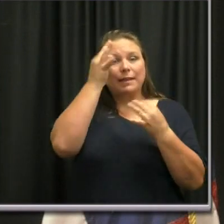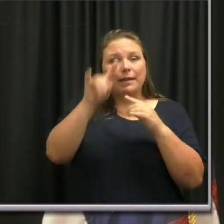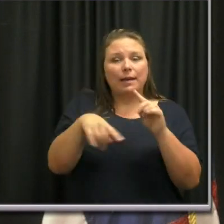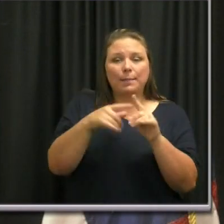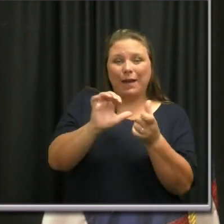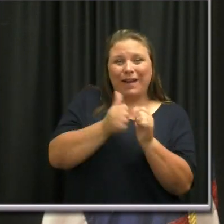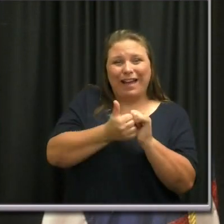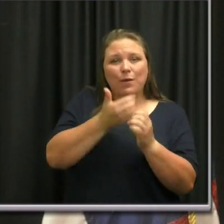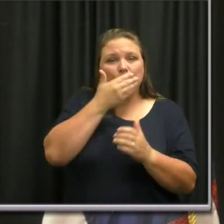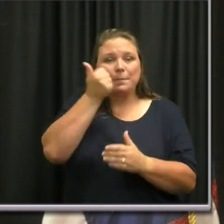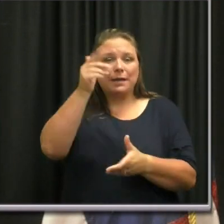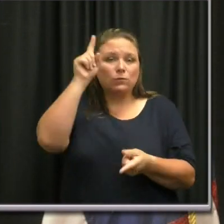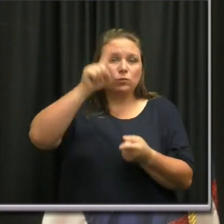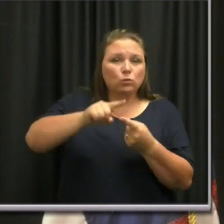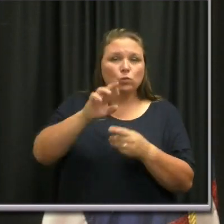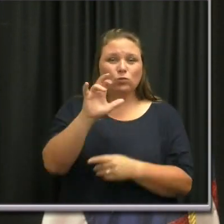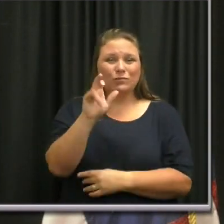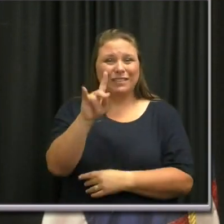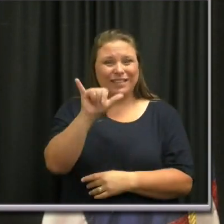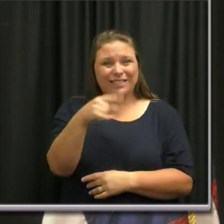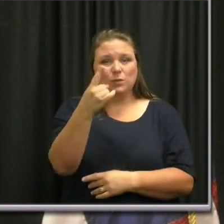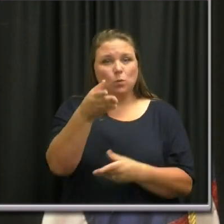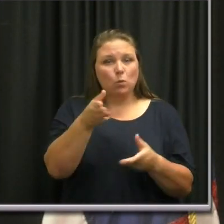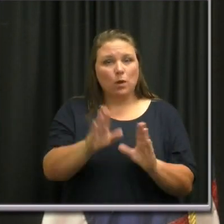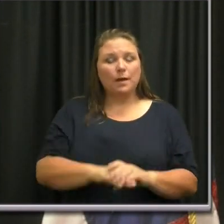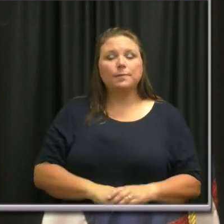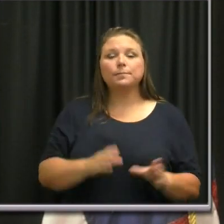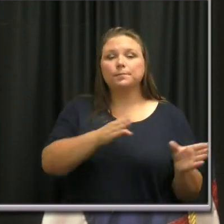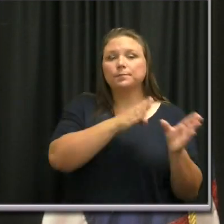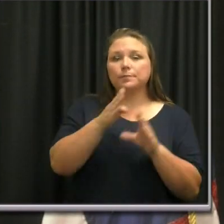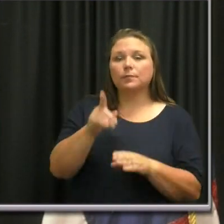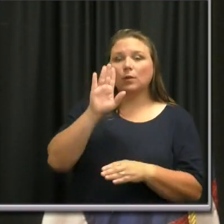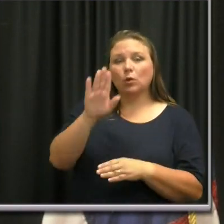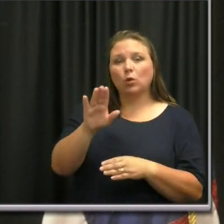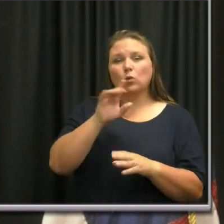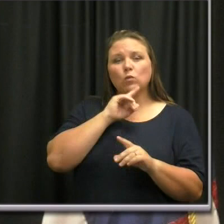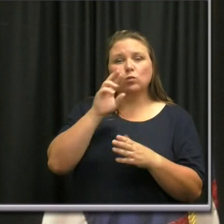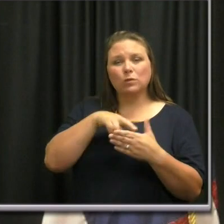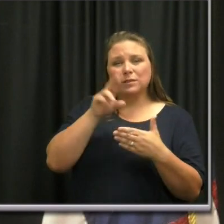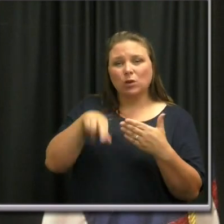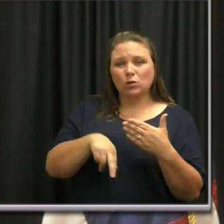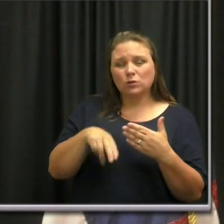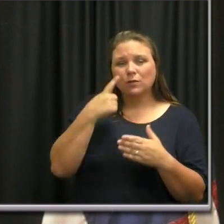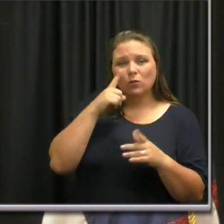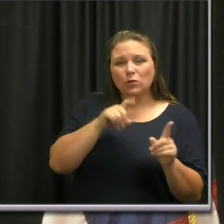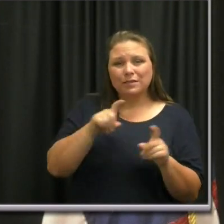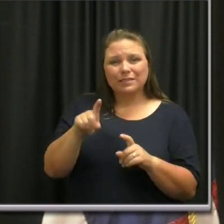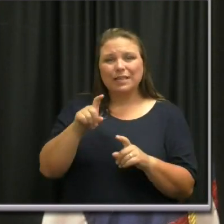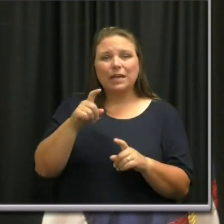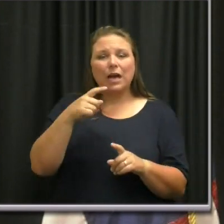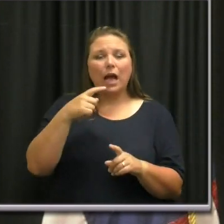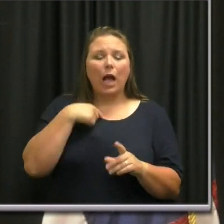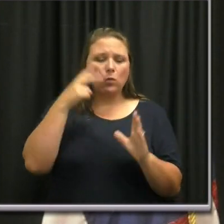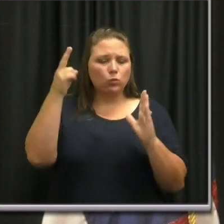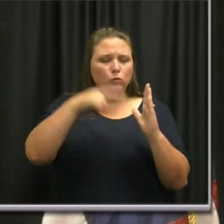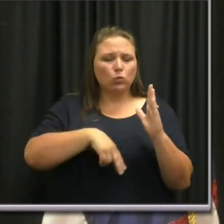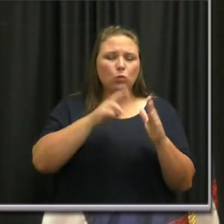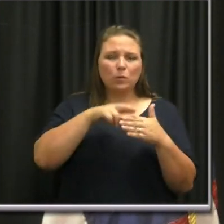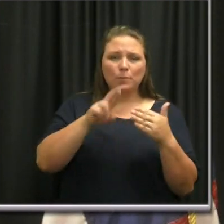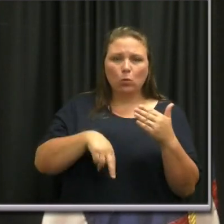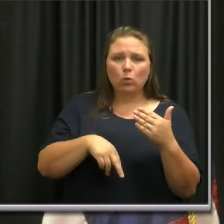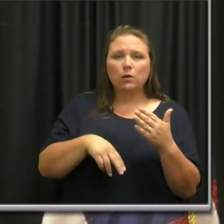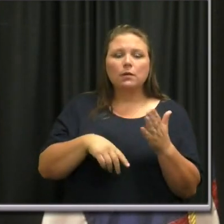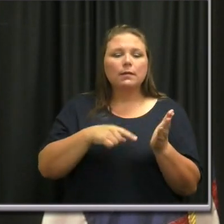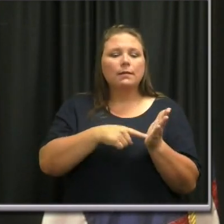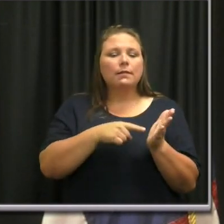how the best minimize risks. And that's one way to do it. Regarding your turnaround time, um, looking at, at the report, our worst as in